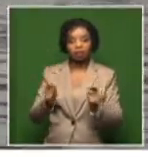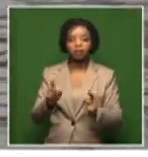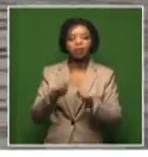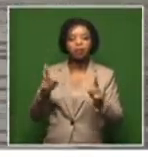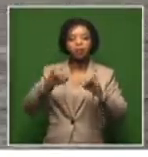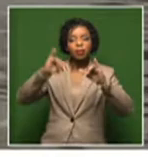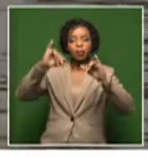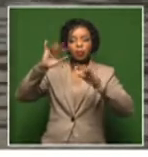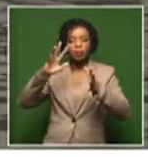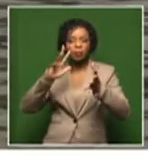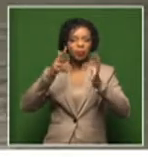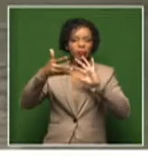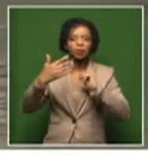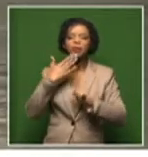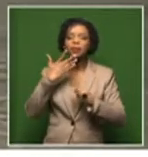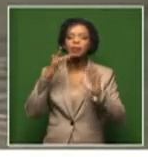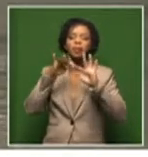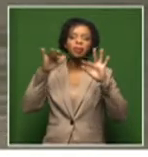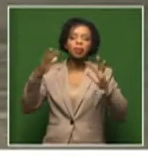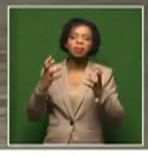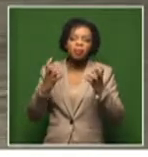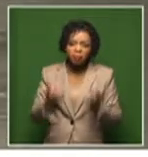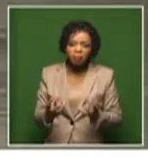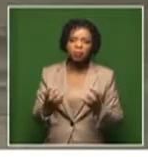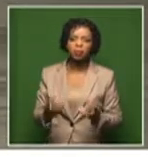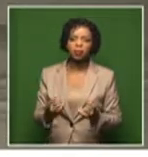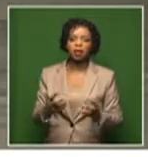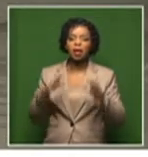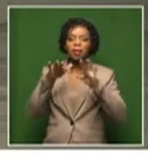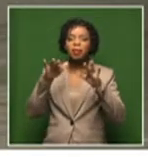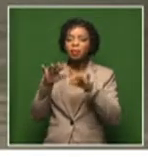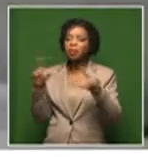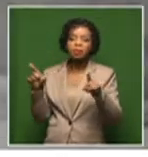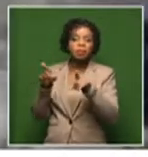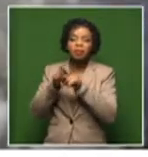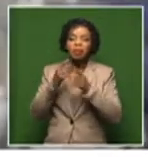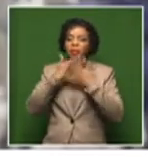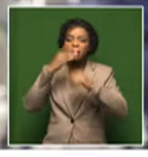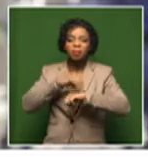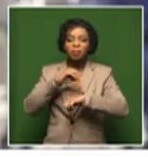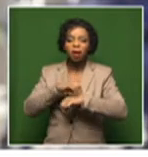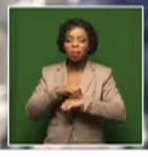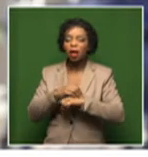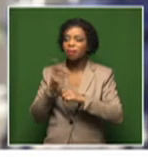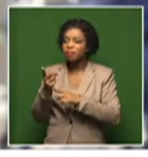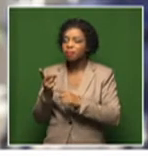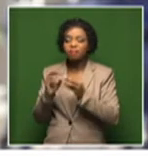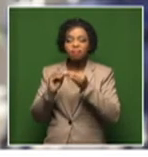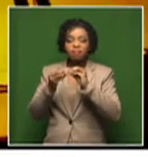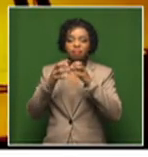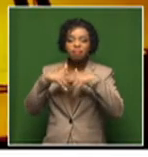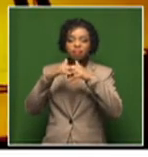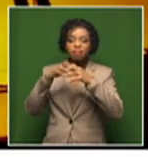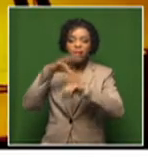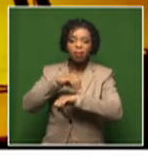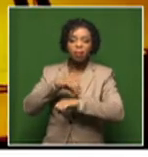on the poor, those with no involvement in creating the problem. Today, we say nobody